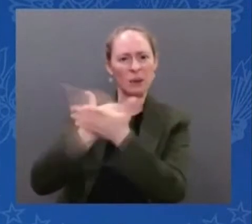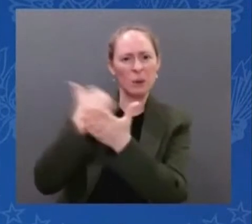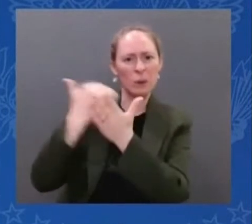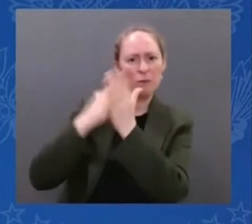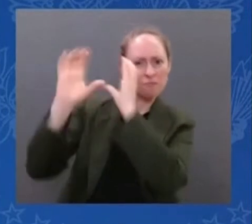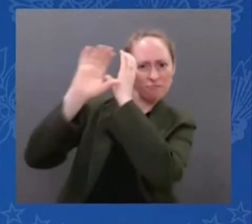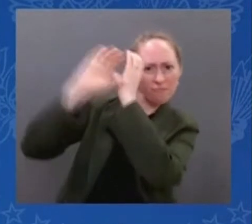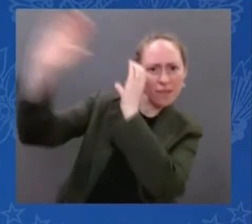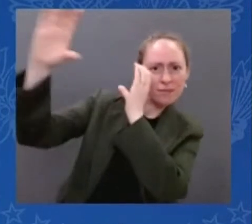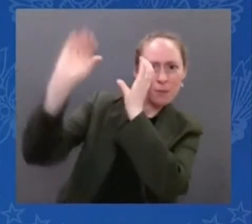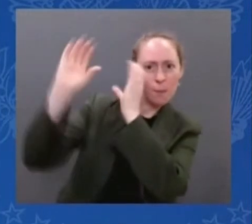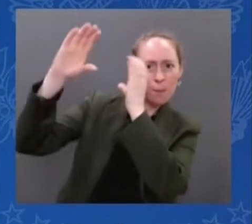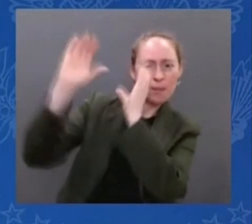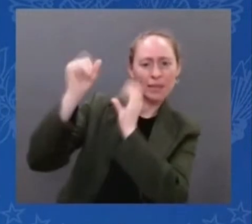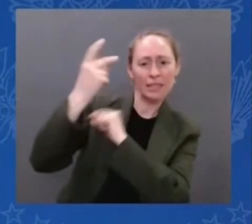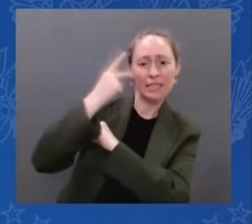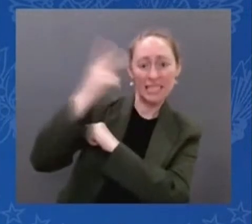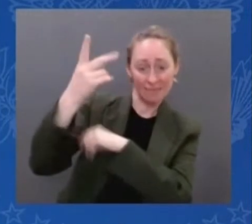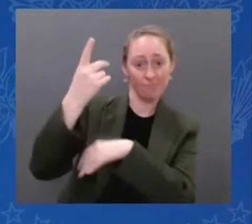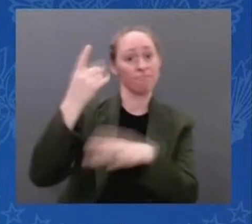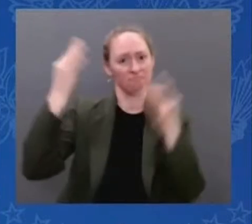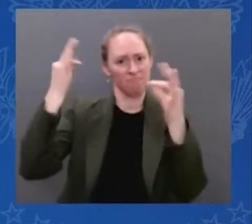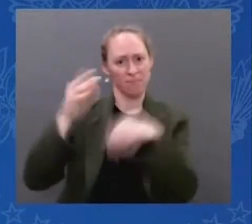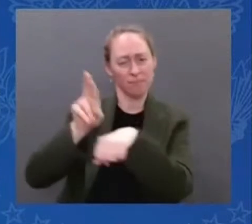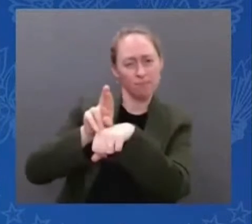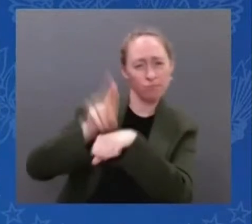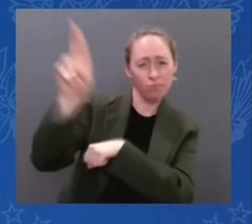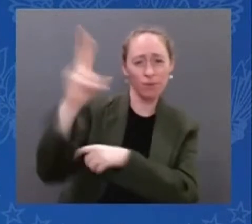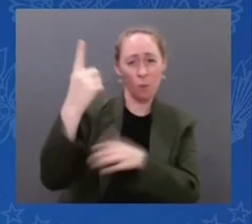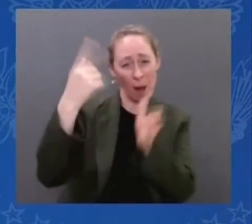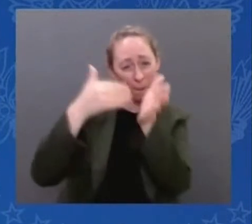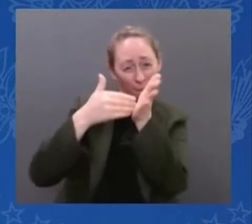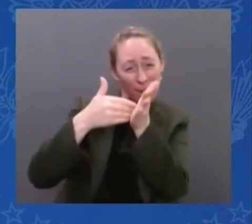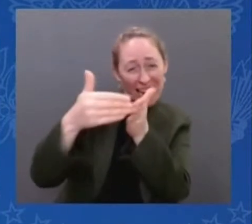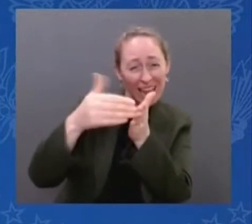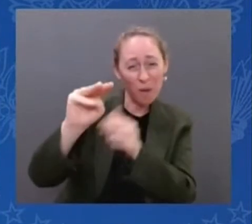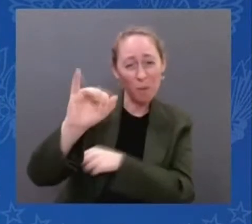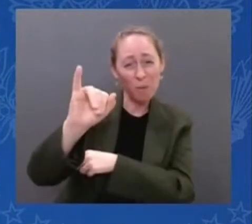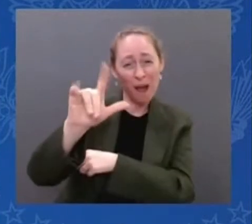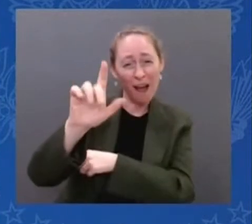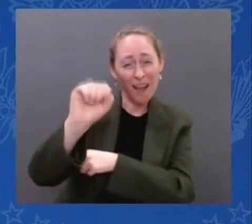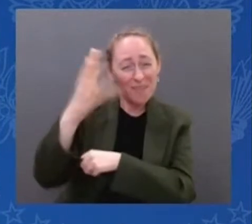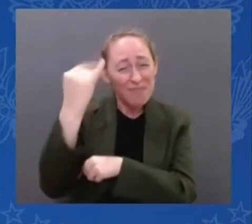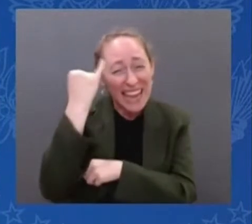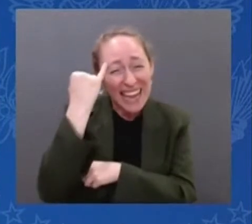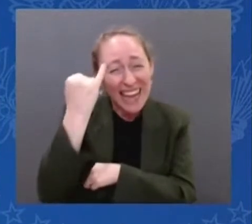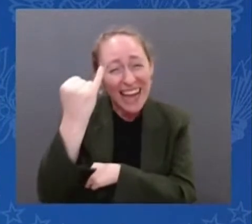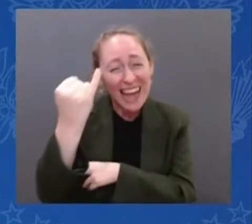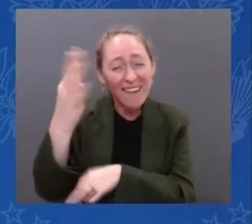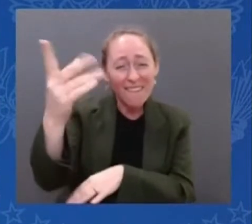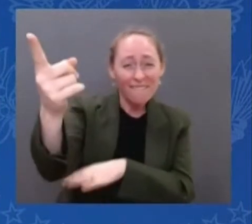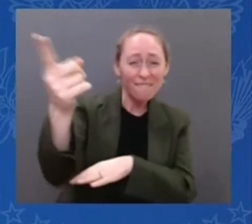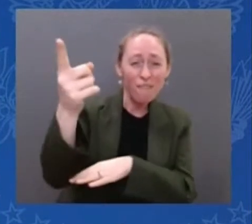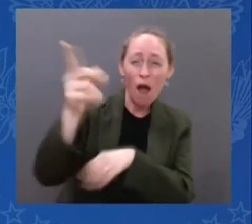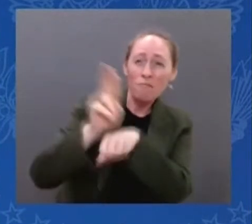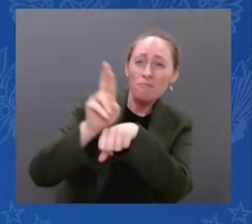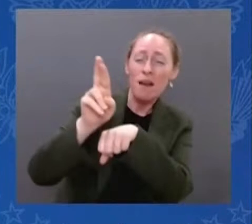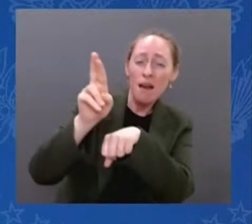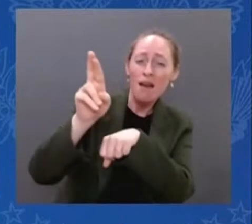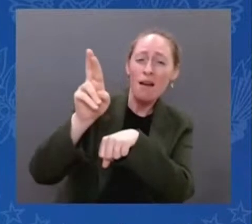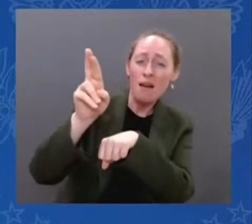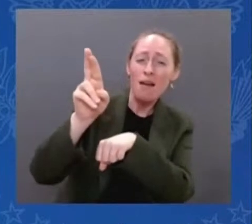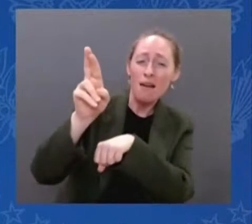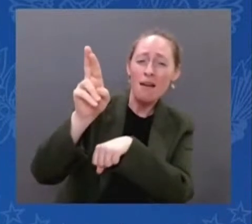blows my mind. A million miles into the cosmos. Along the way, unfolding itself, deploying a mirror